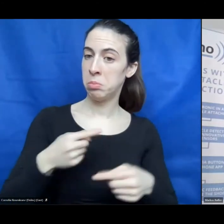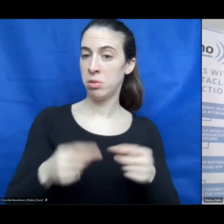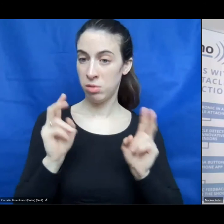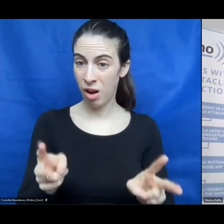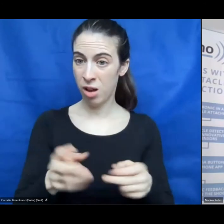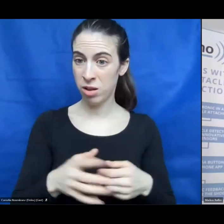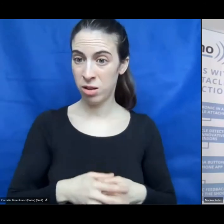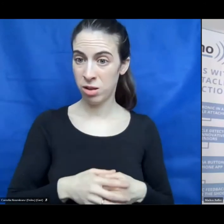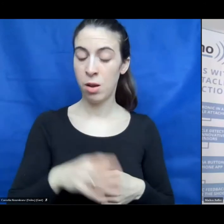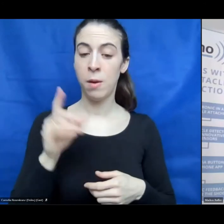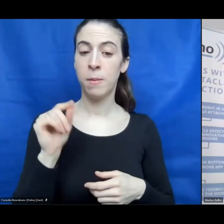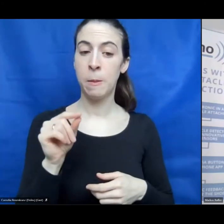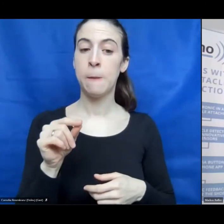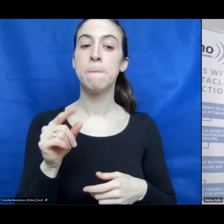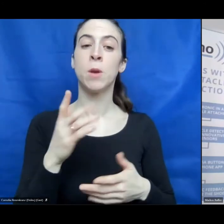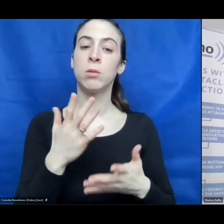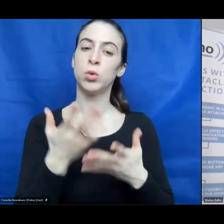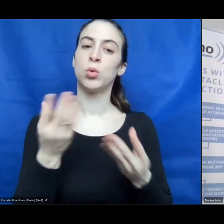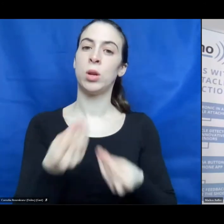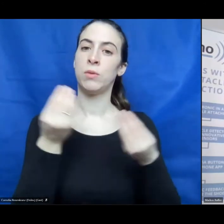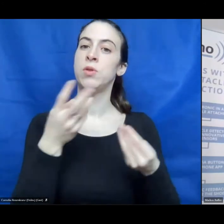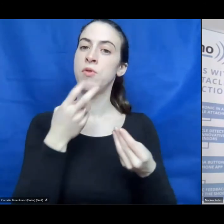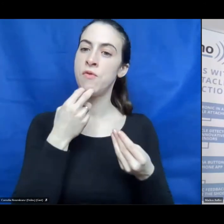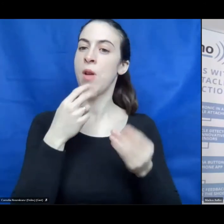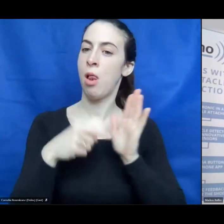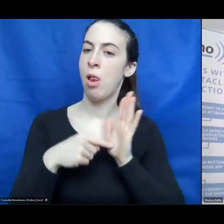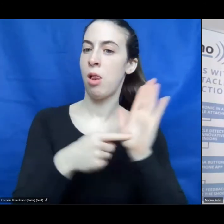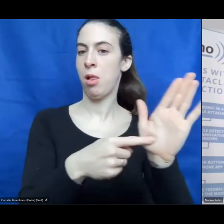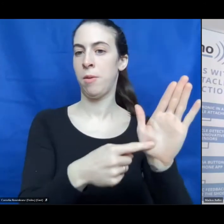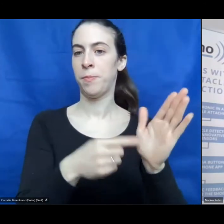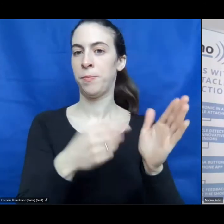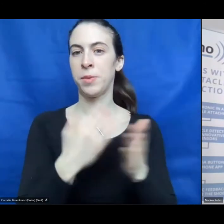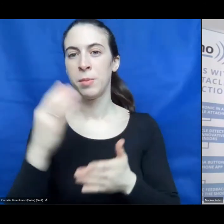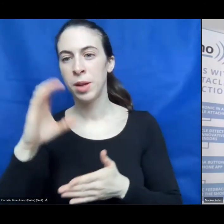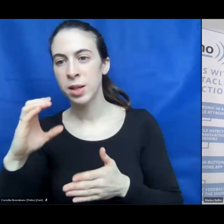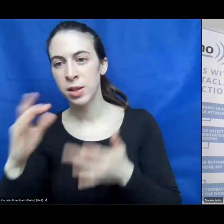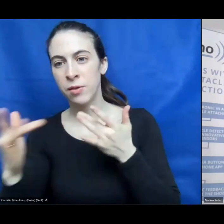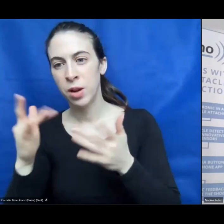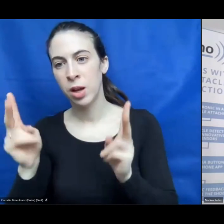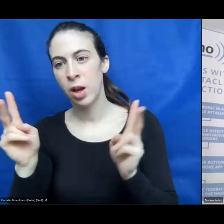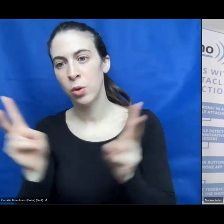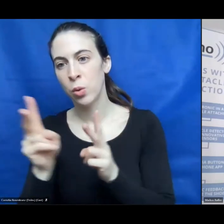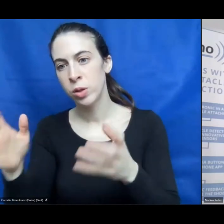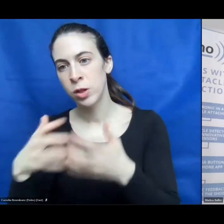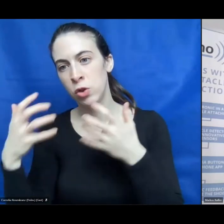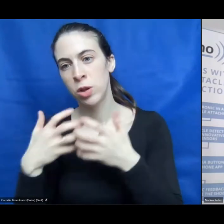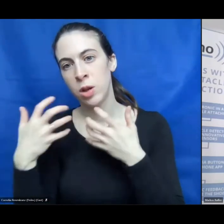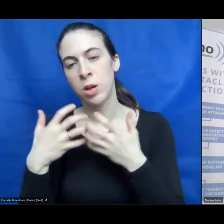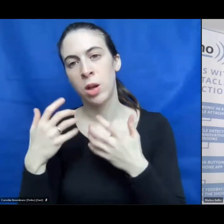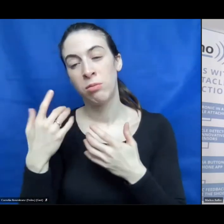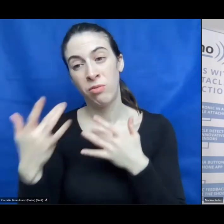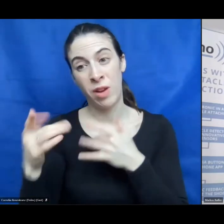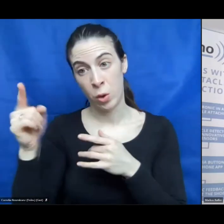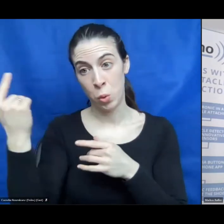barriers out there. So, Christian, maybe just share a story with us where you met